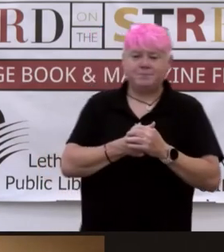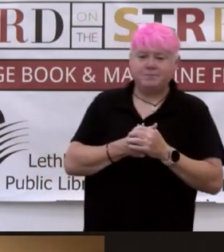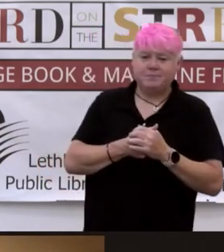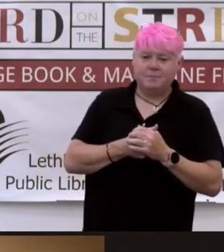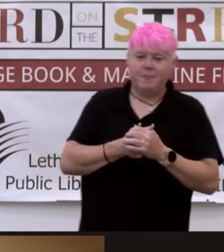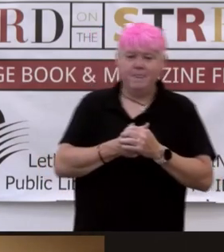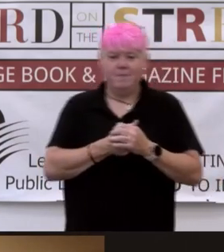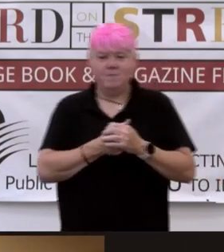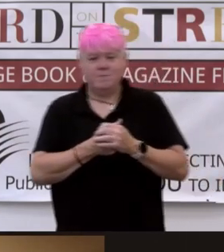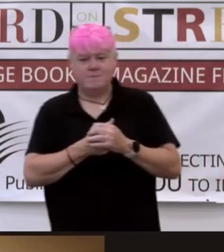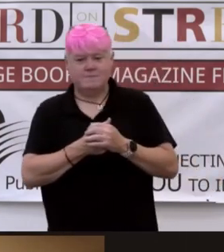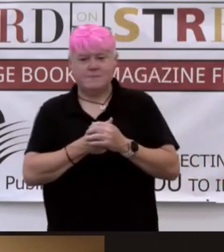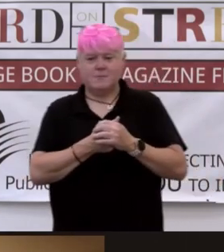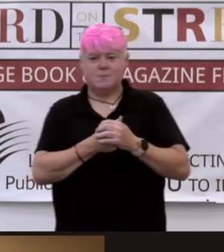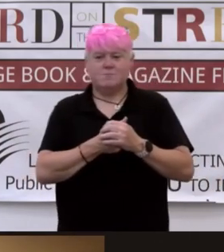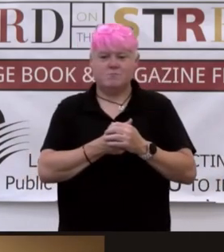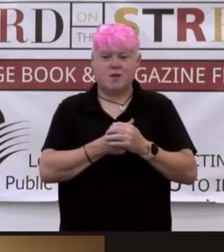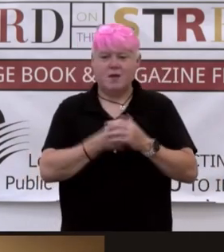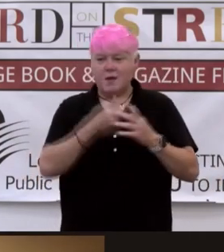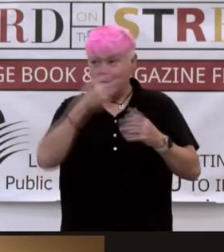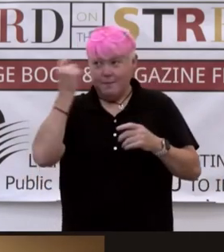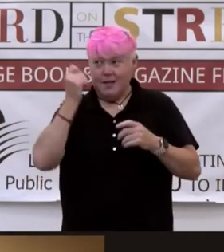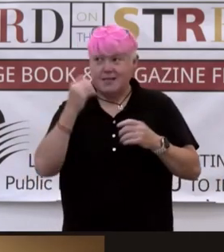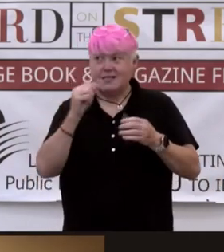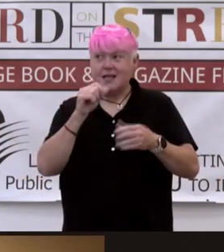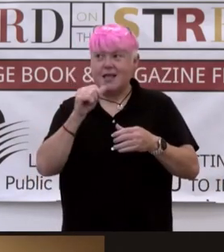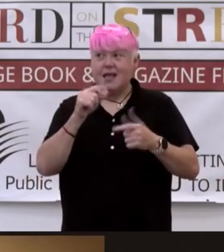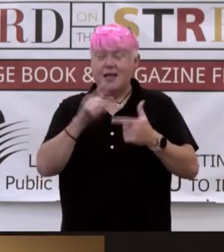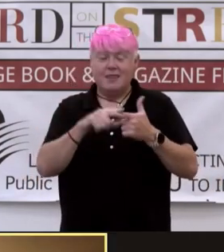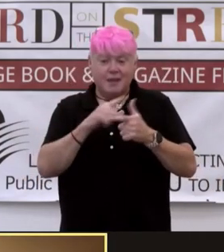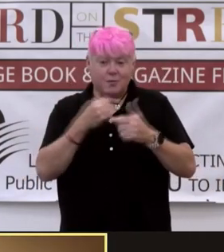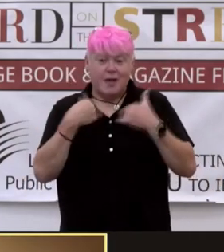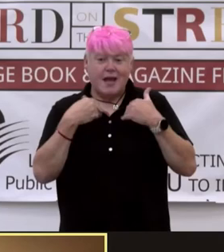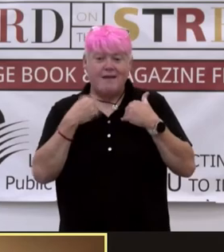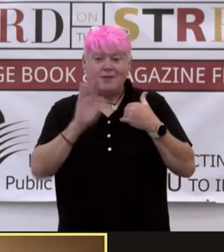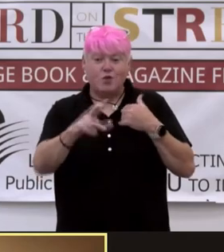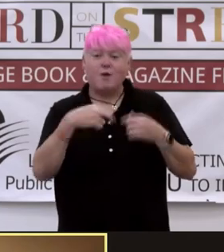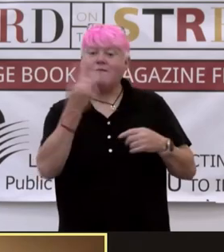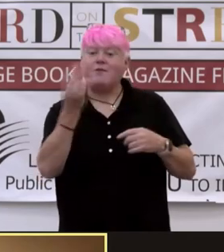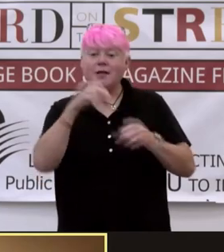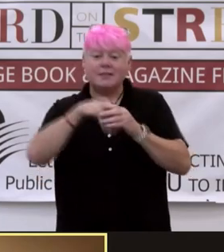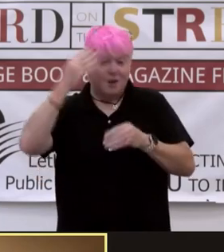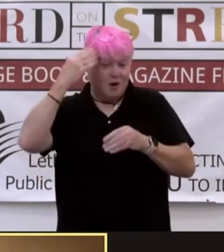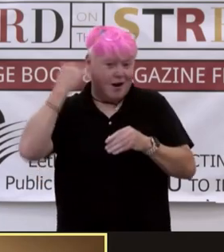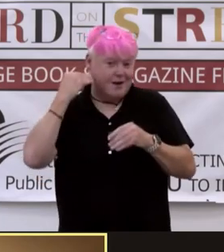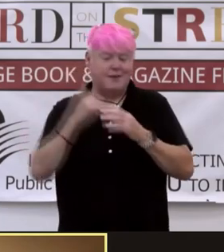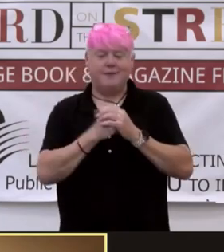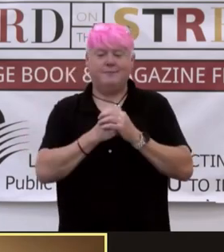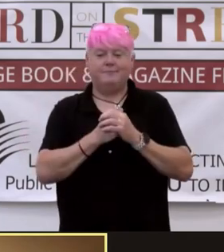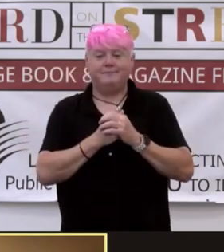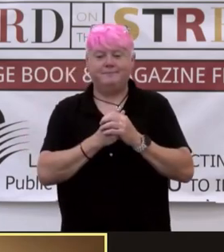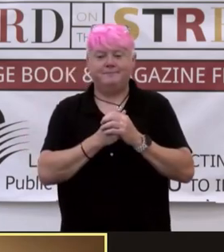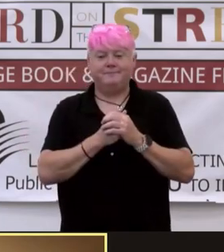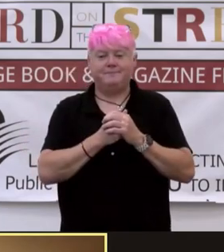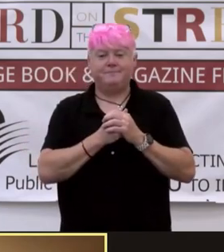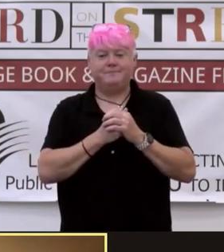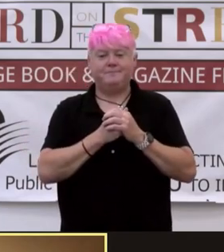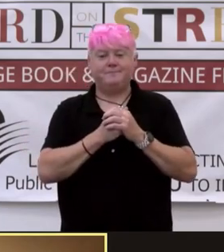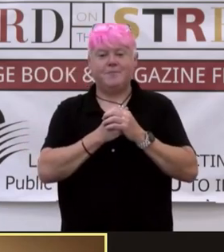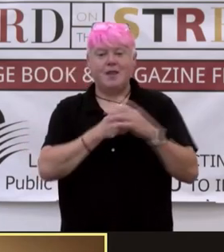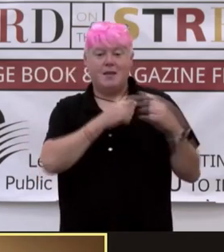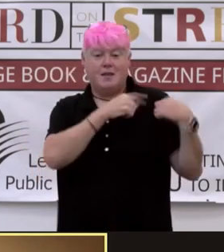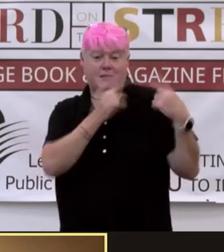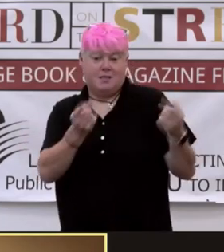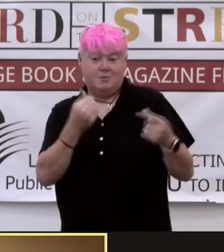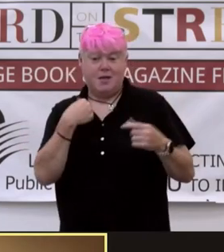already today, because then we have your voice in our heads when we're reading. Yeah. Lovely. Okay, so since we do